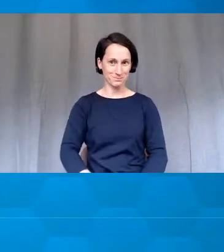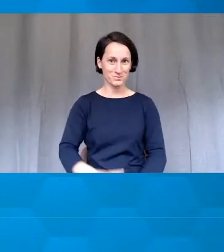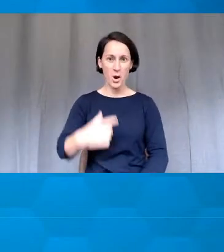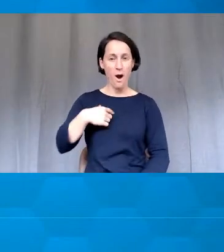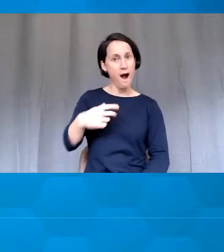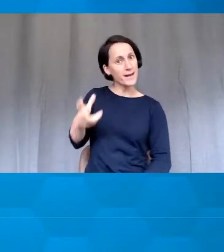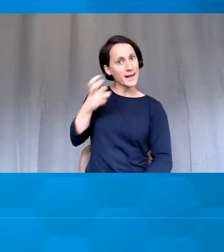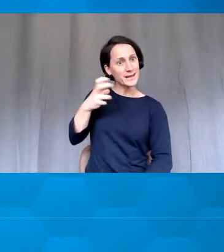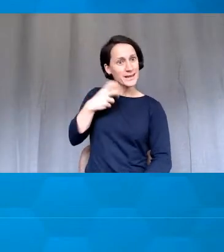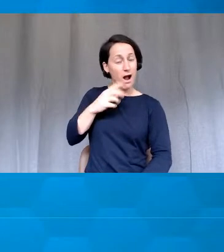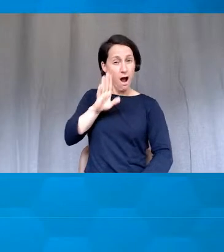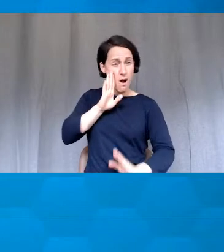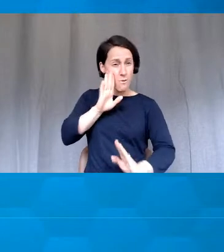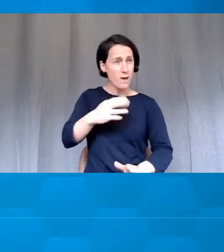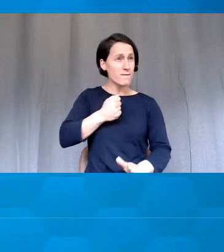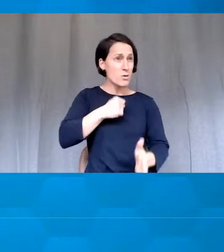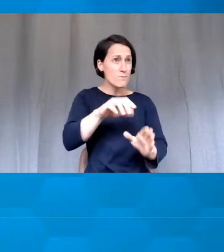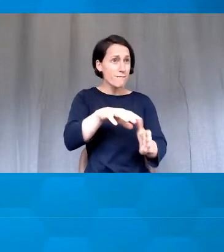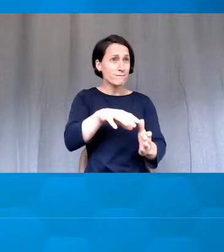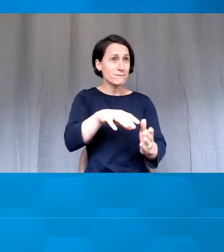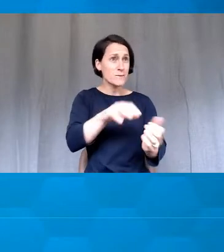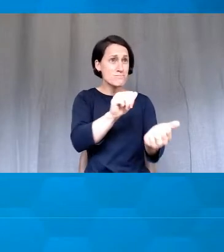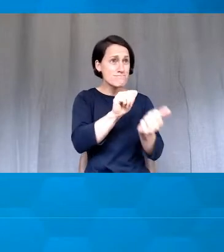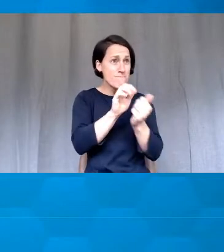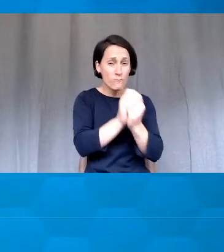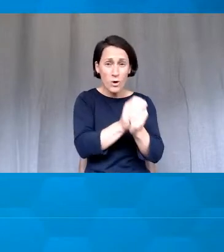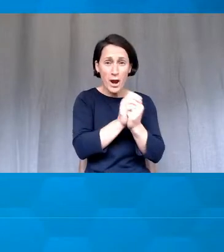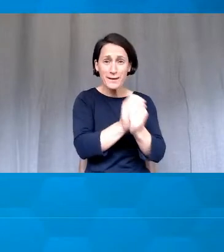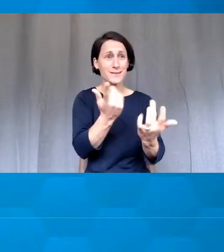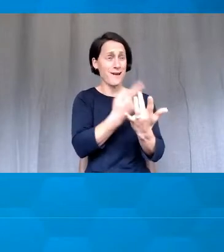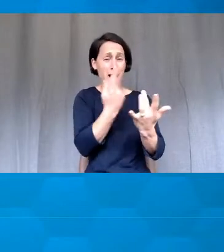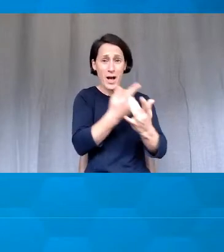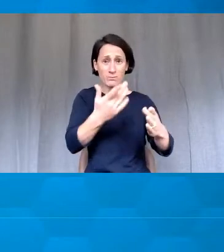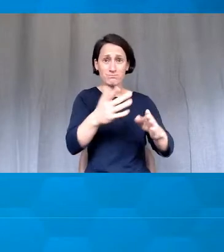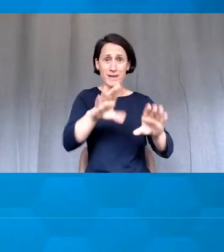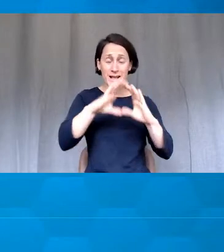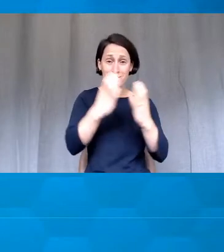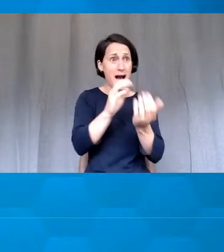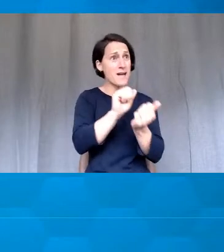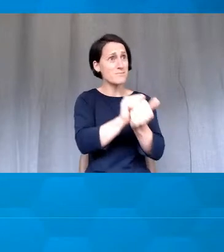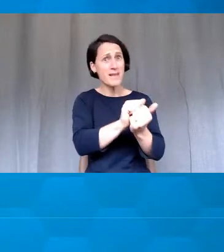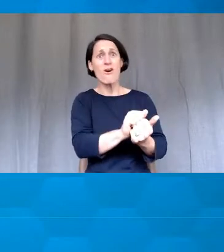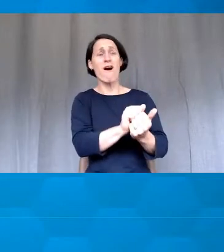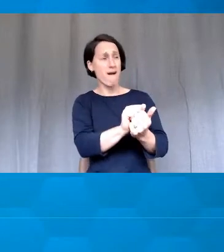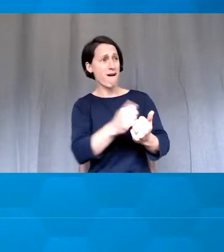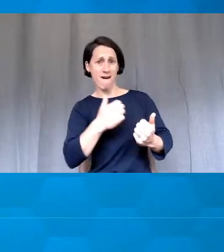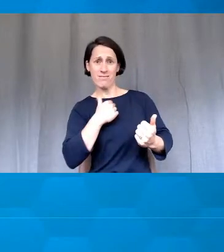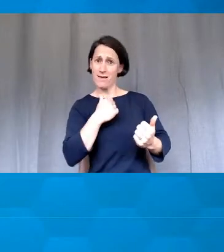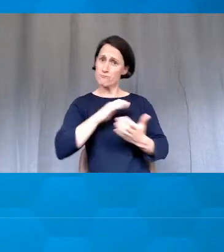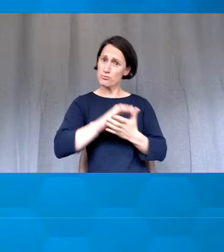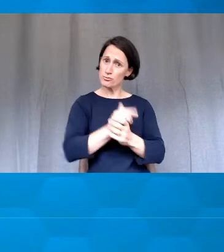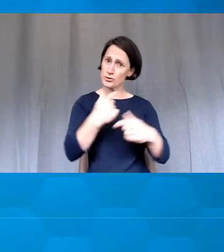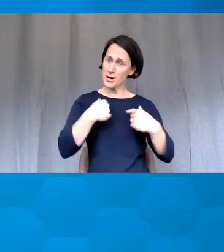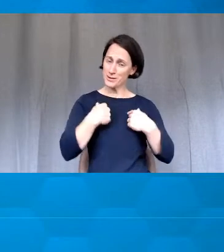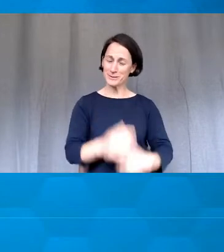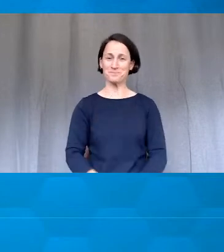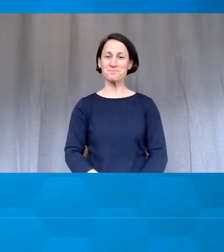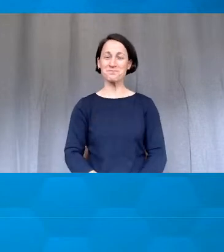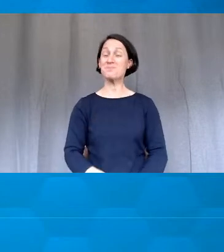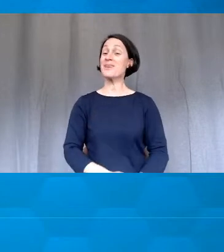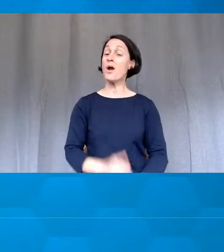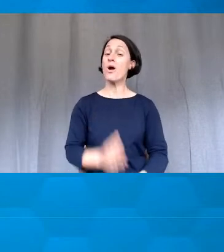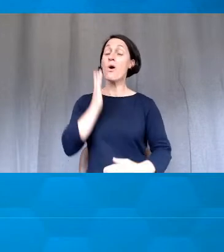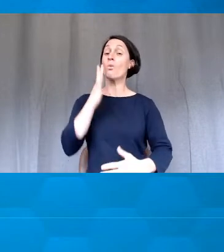that your colleagues have recognized and really internalize them. And then to further enhance this internalization, there's a rowdy applause